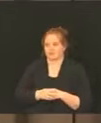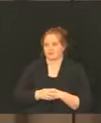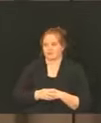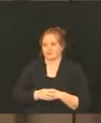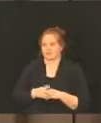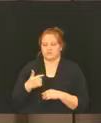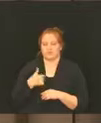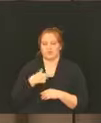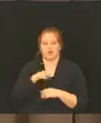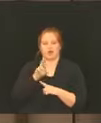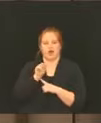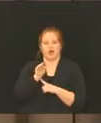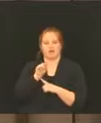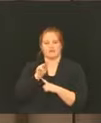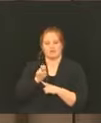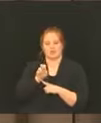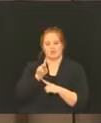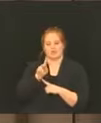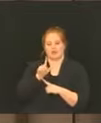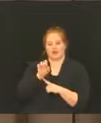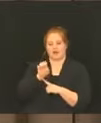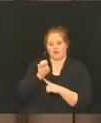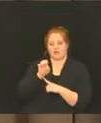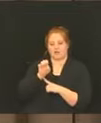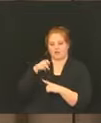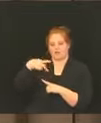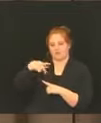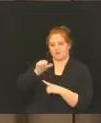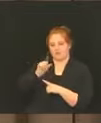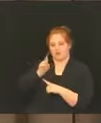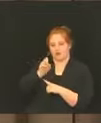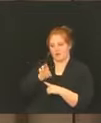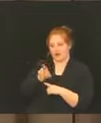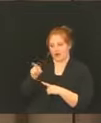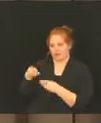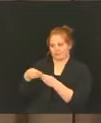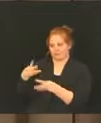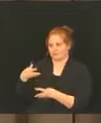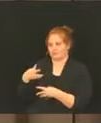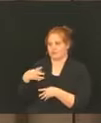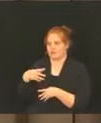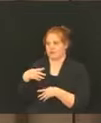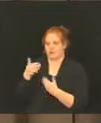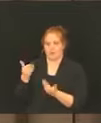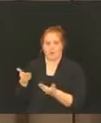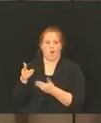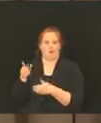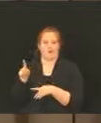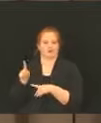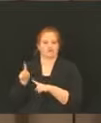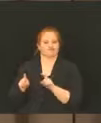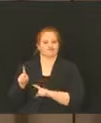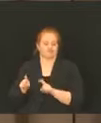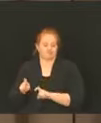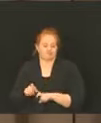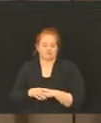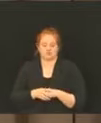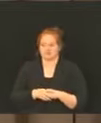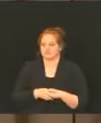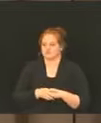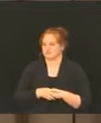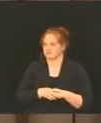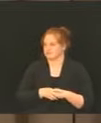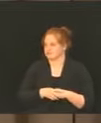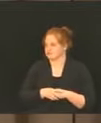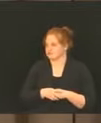unmute Kyle Palmer. And I see here you have several. So we're going to keep you unmuted and you can go ahead and ask your